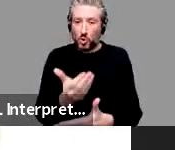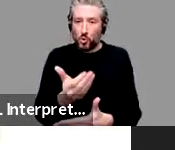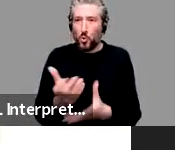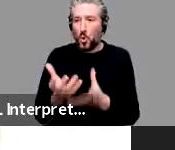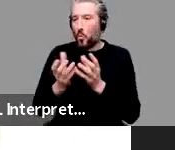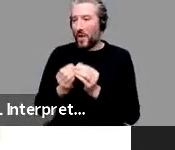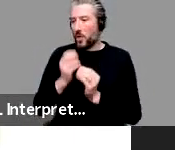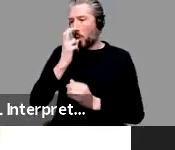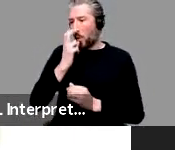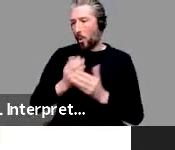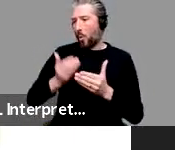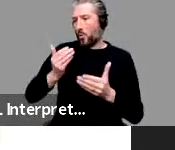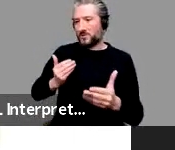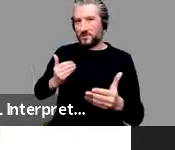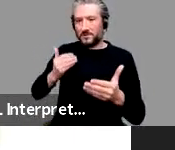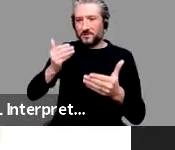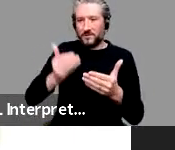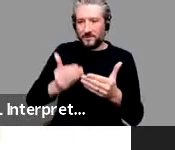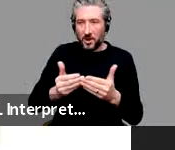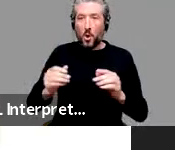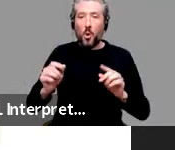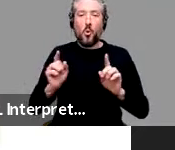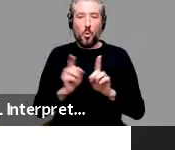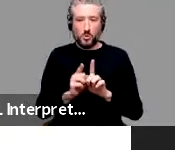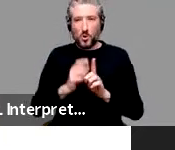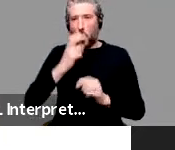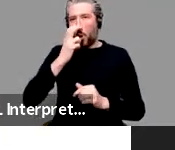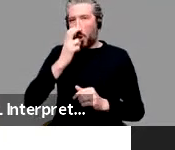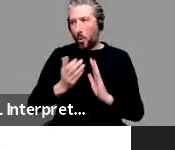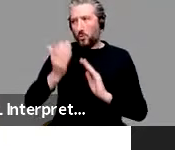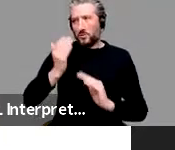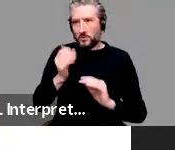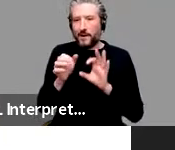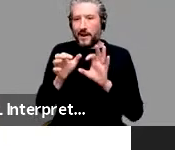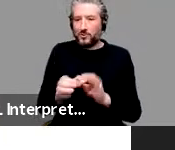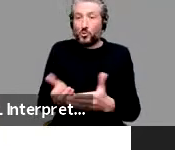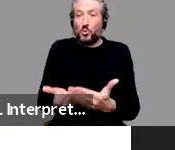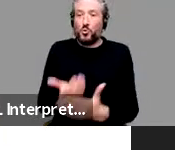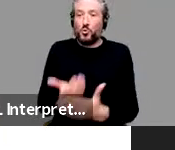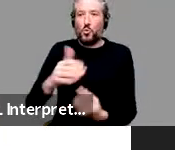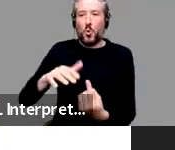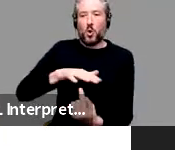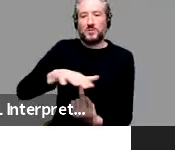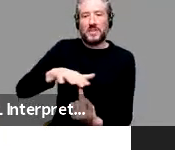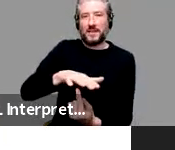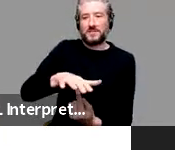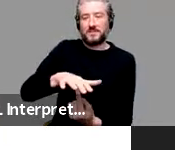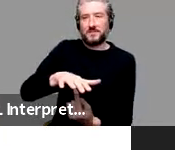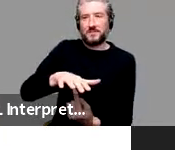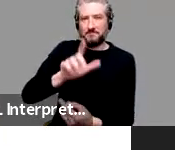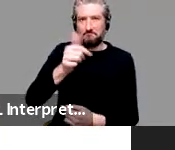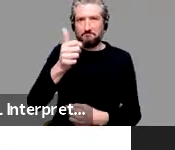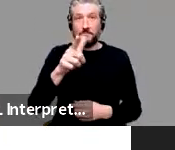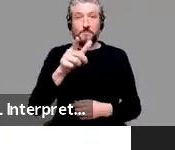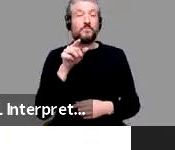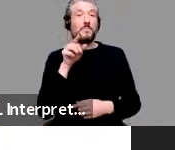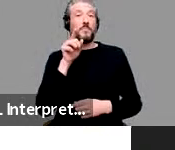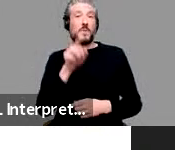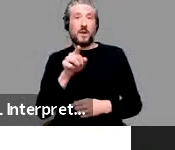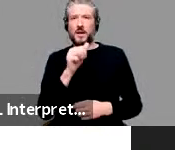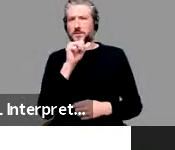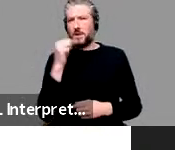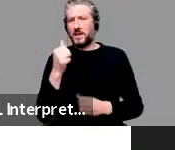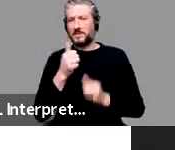information to apply to new contexts. So, um, there's a nice experiment that Sammy Floyd,